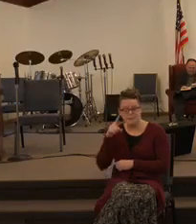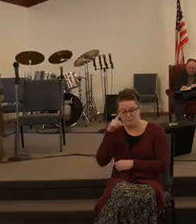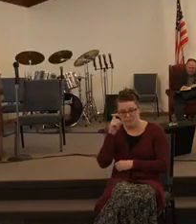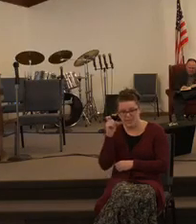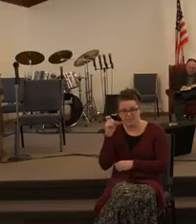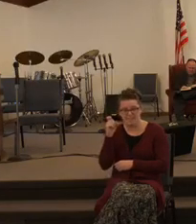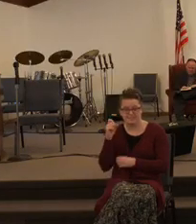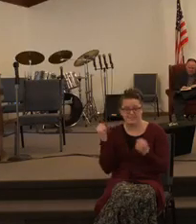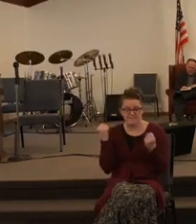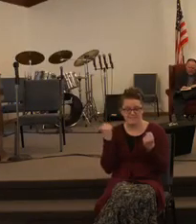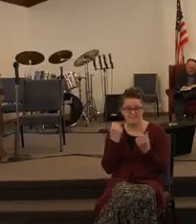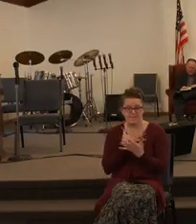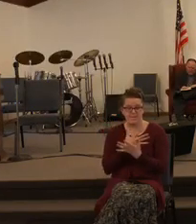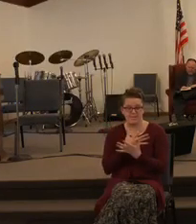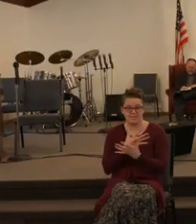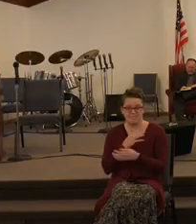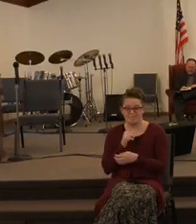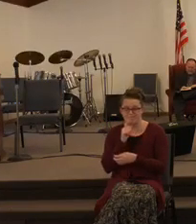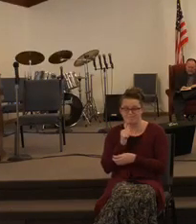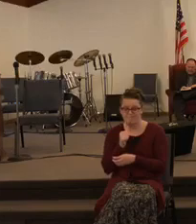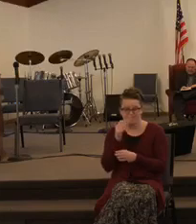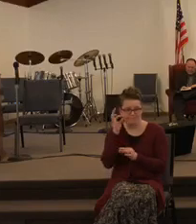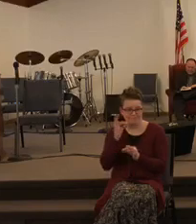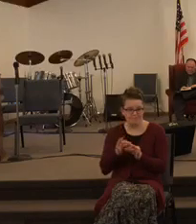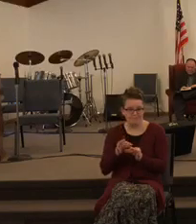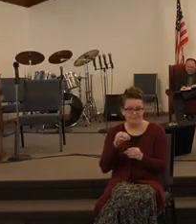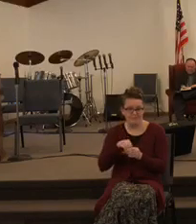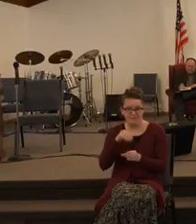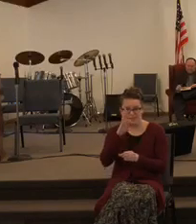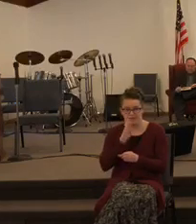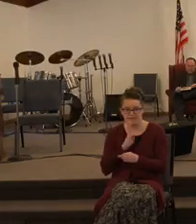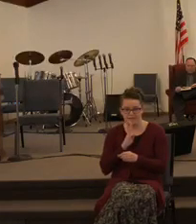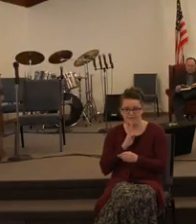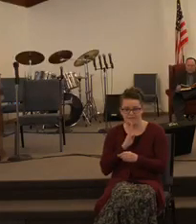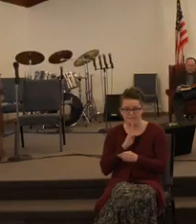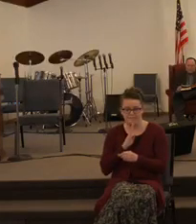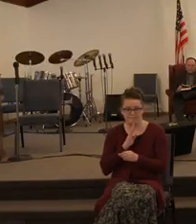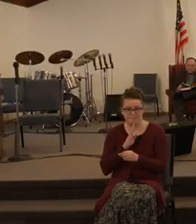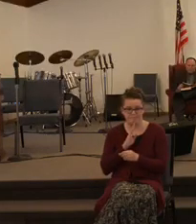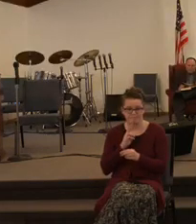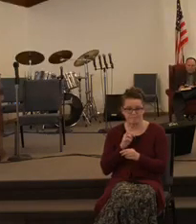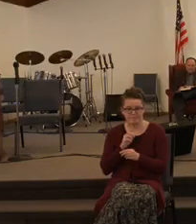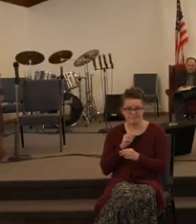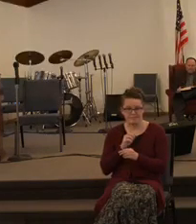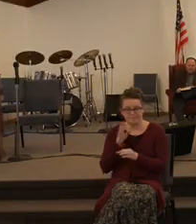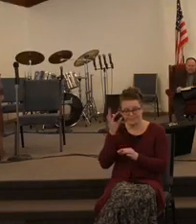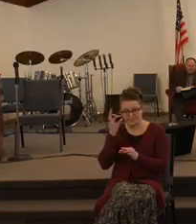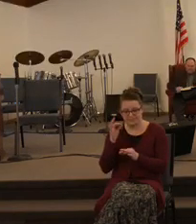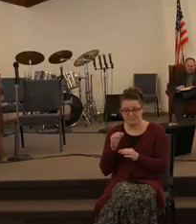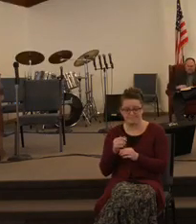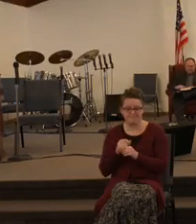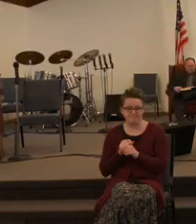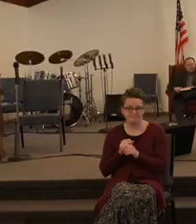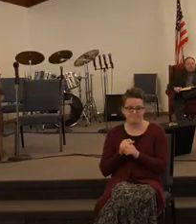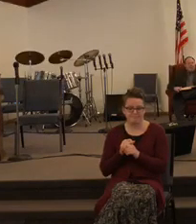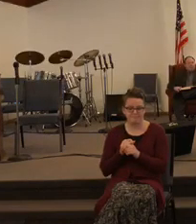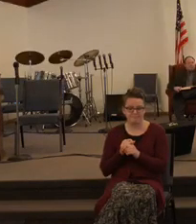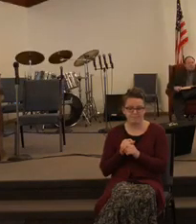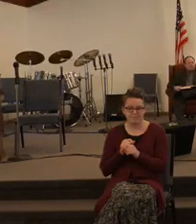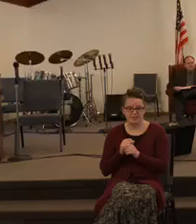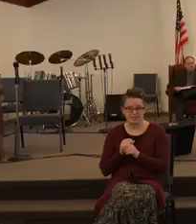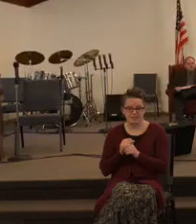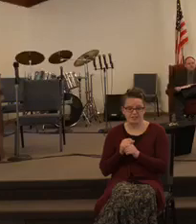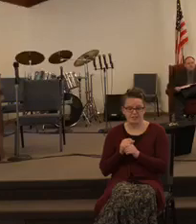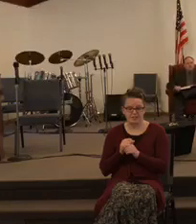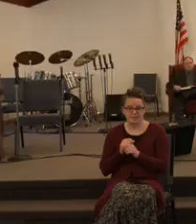instead of their faith in God to dictate their life. And because